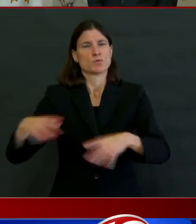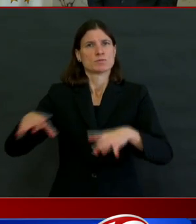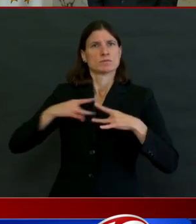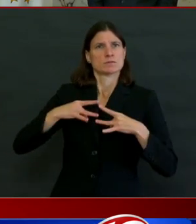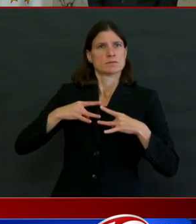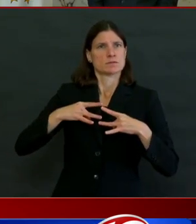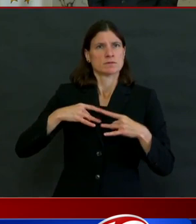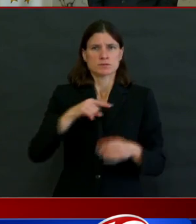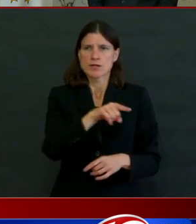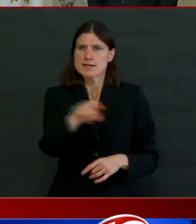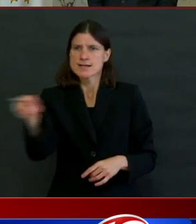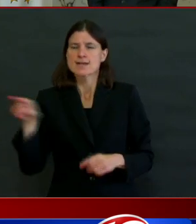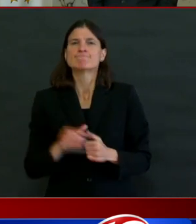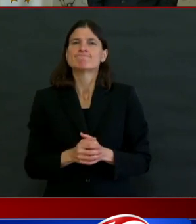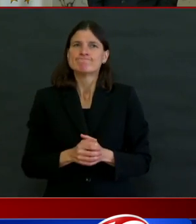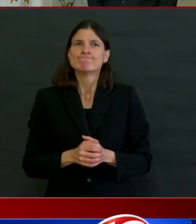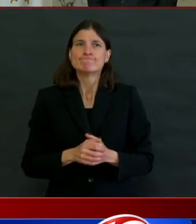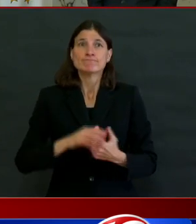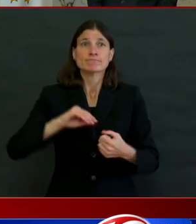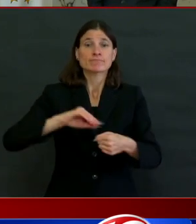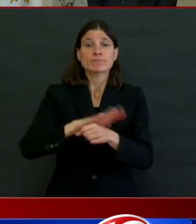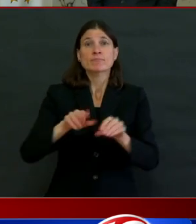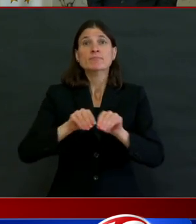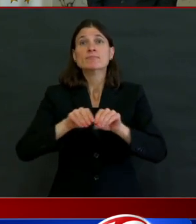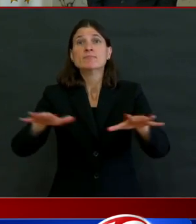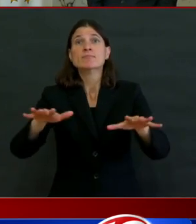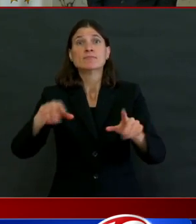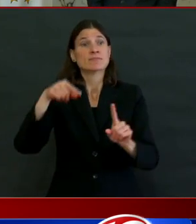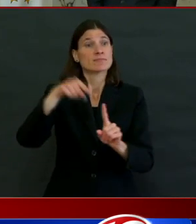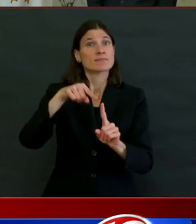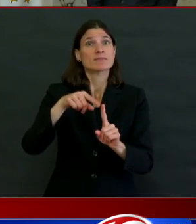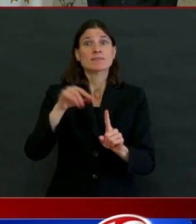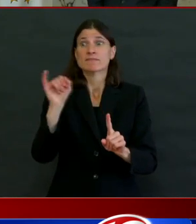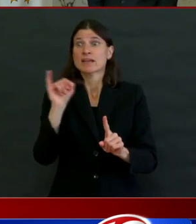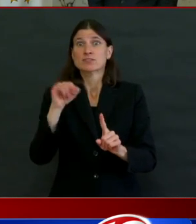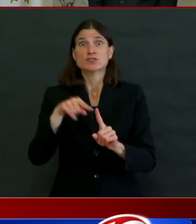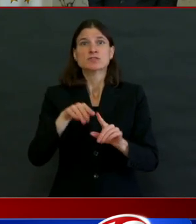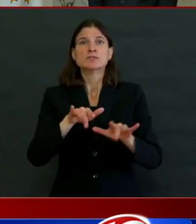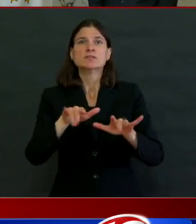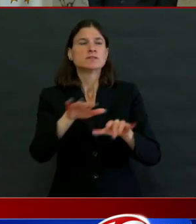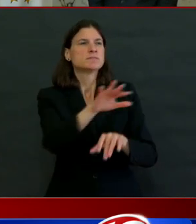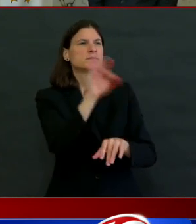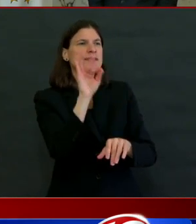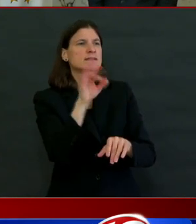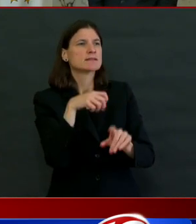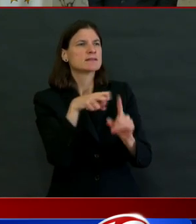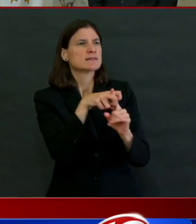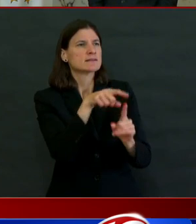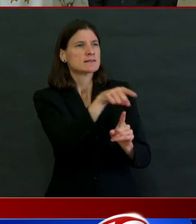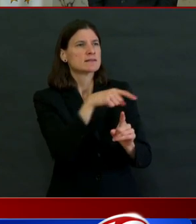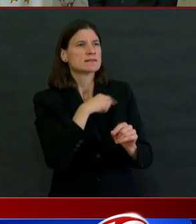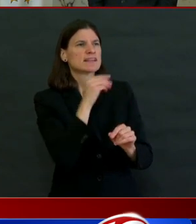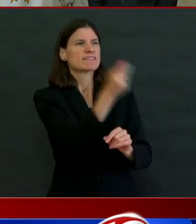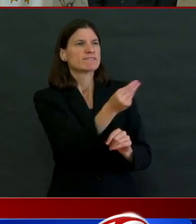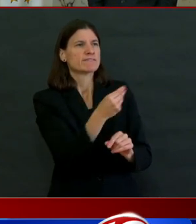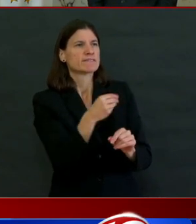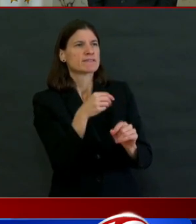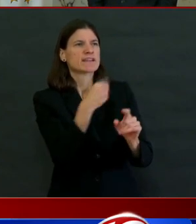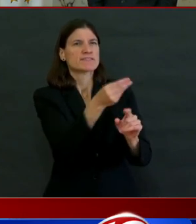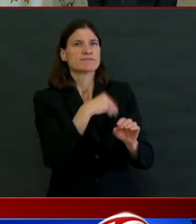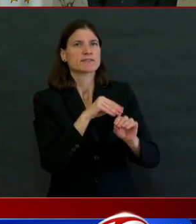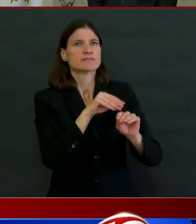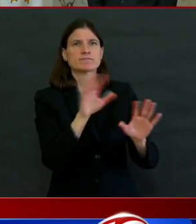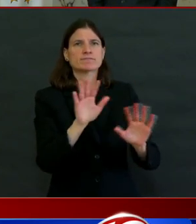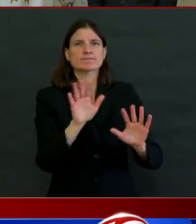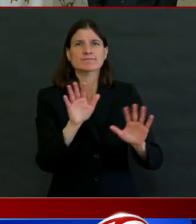a predilection or a favoritism of people who are of Latino descent. We need